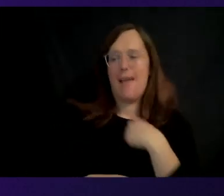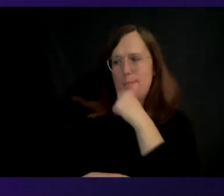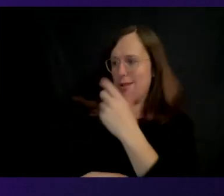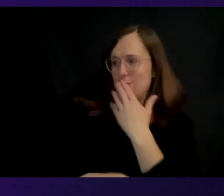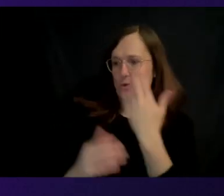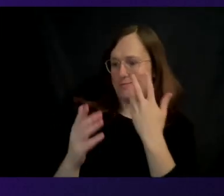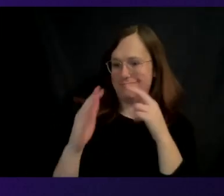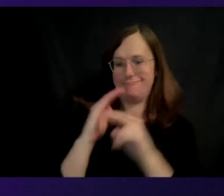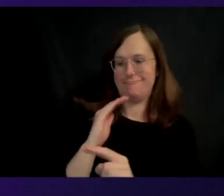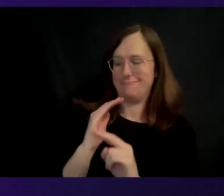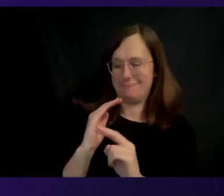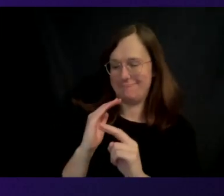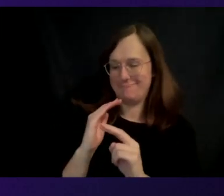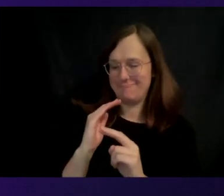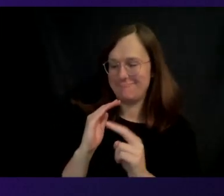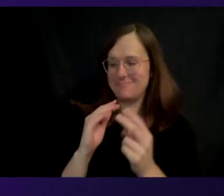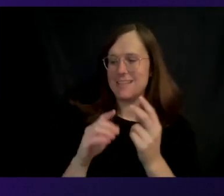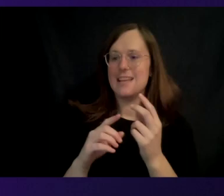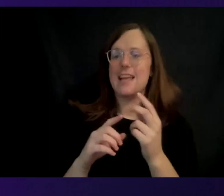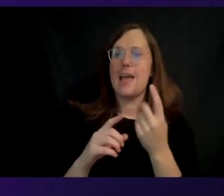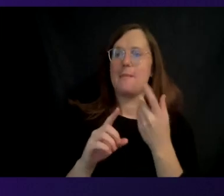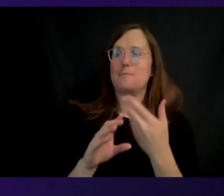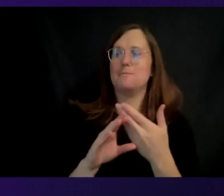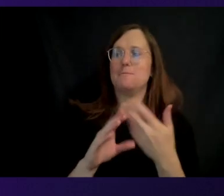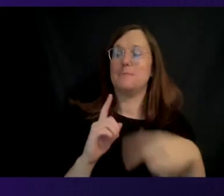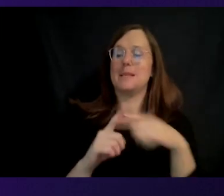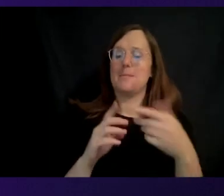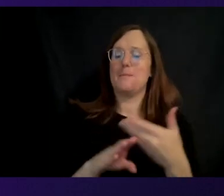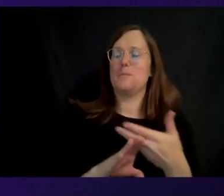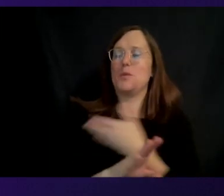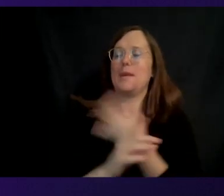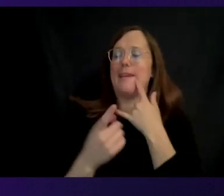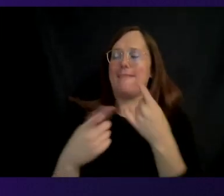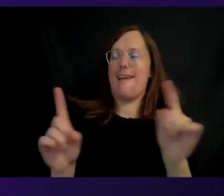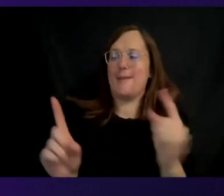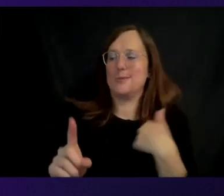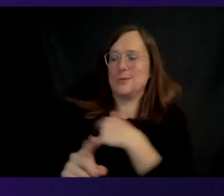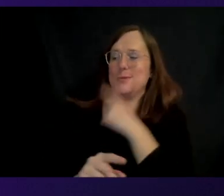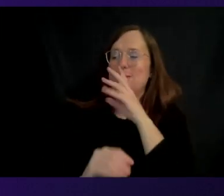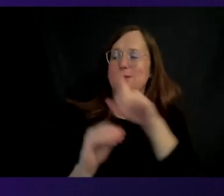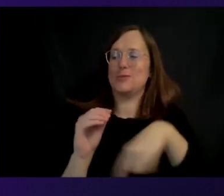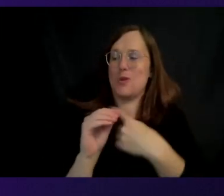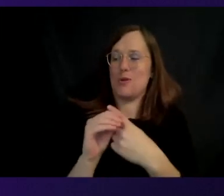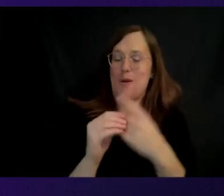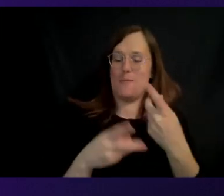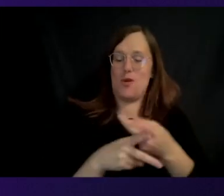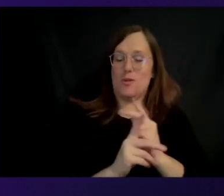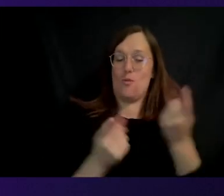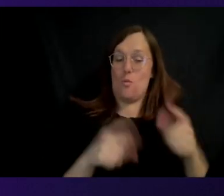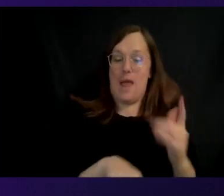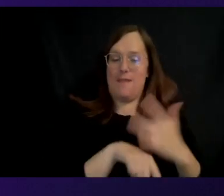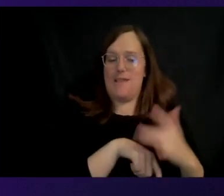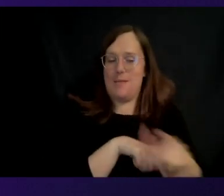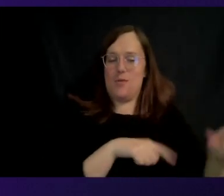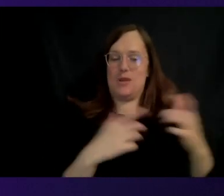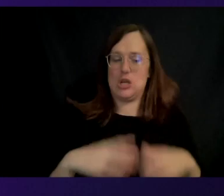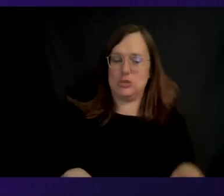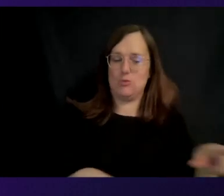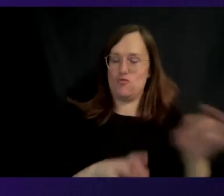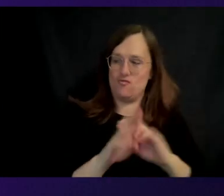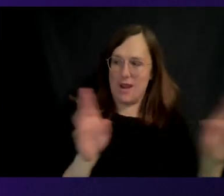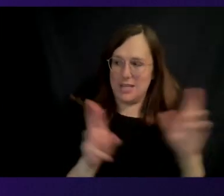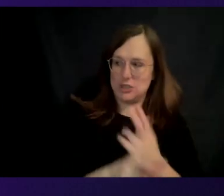We're also not good at pre-announcing products. We only talk about products when they are available for customers to use. Now,